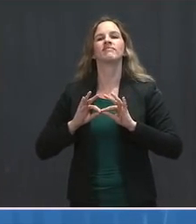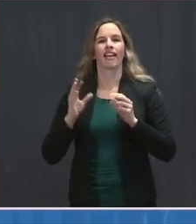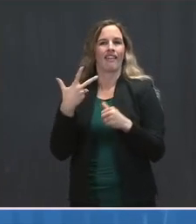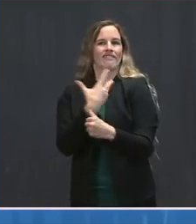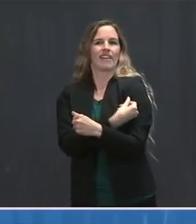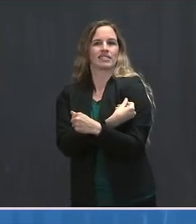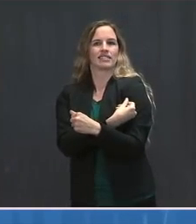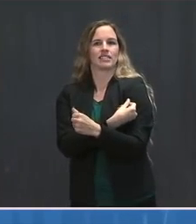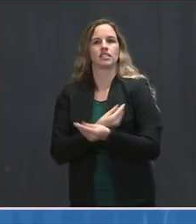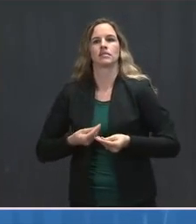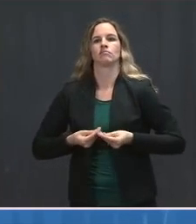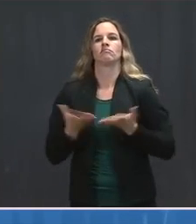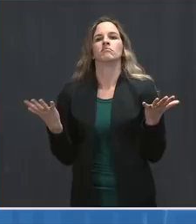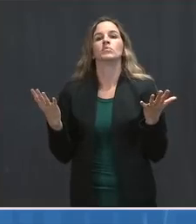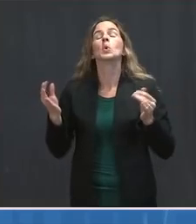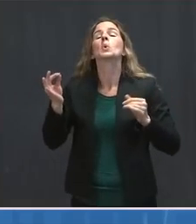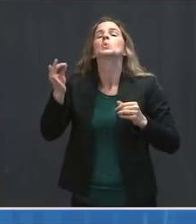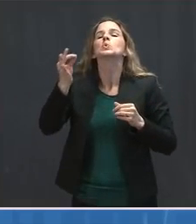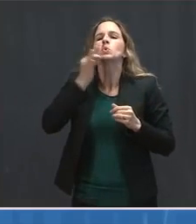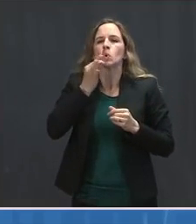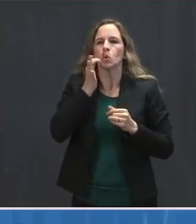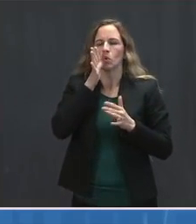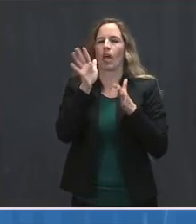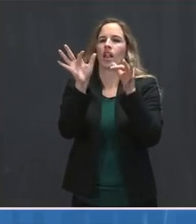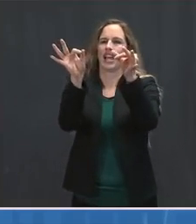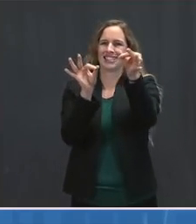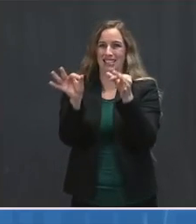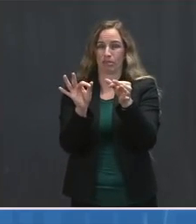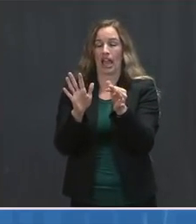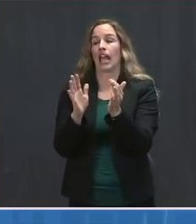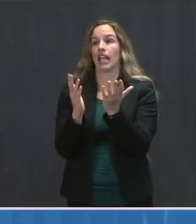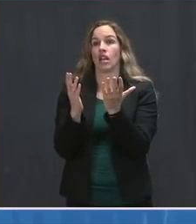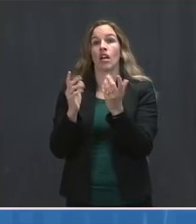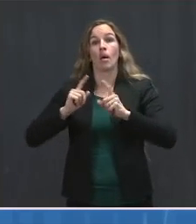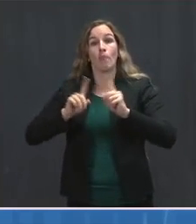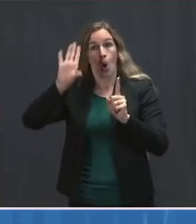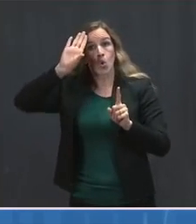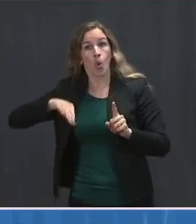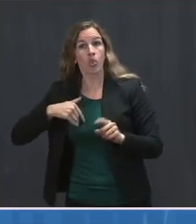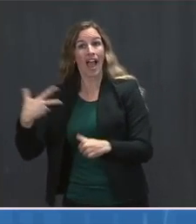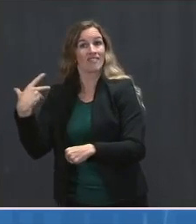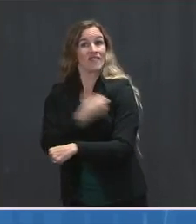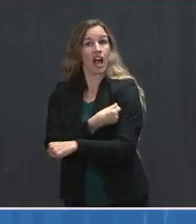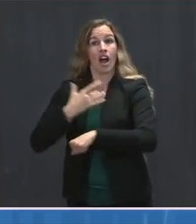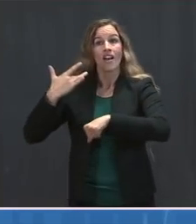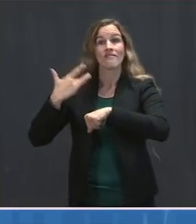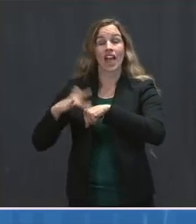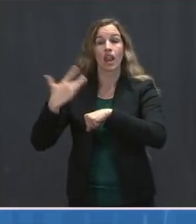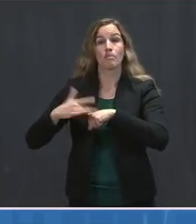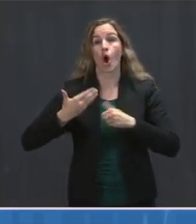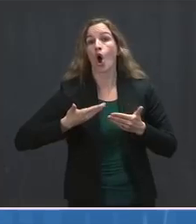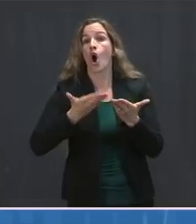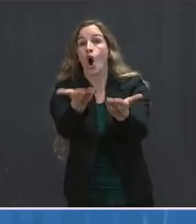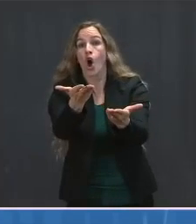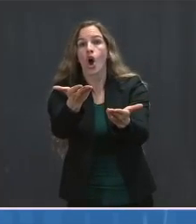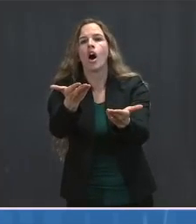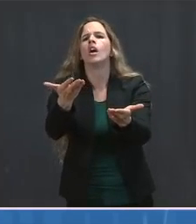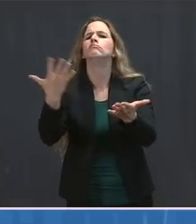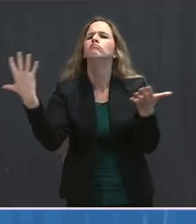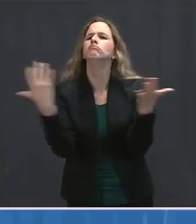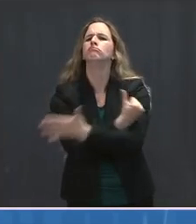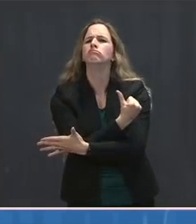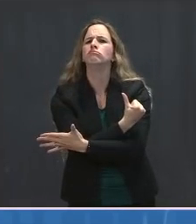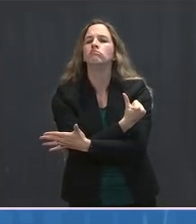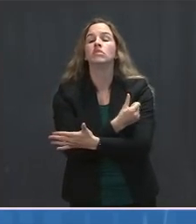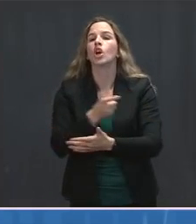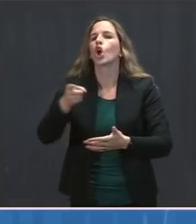about that in a moment, but the message that we have when a vaccine becomes available to you, get vaccinated. You will not